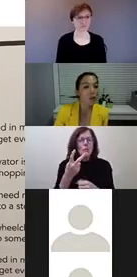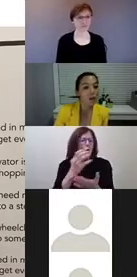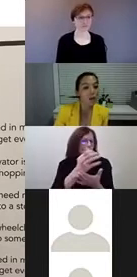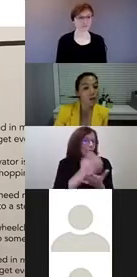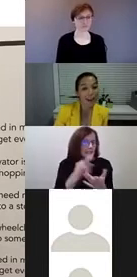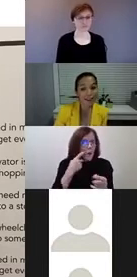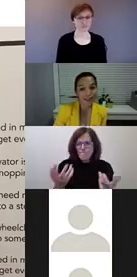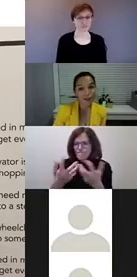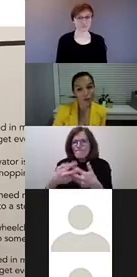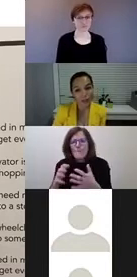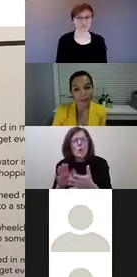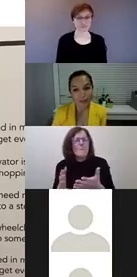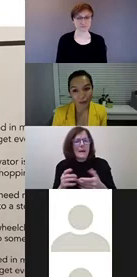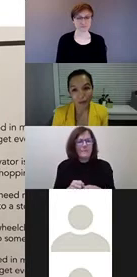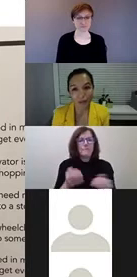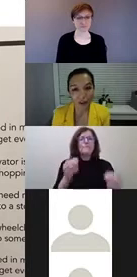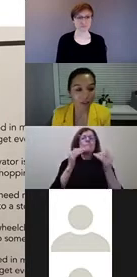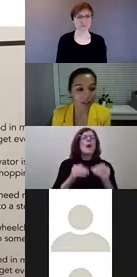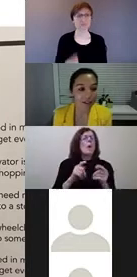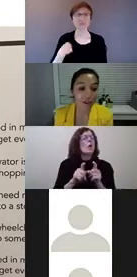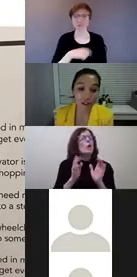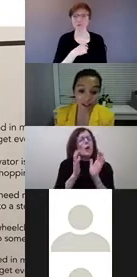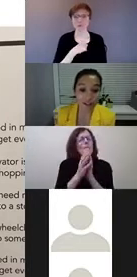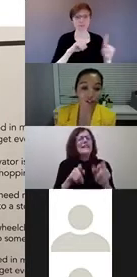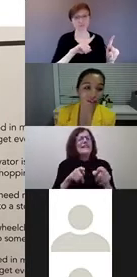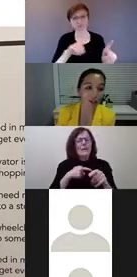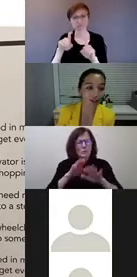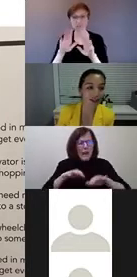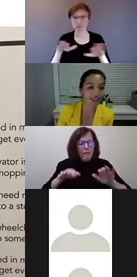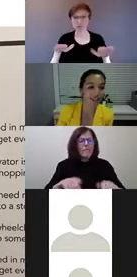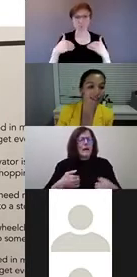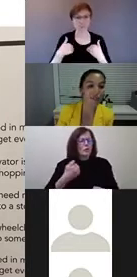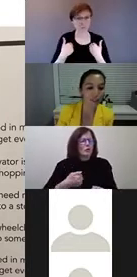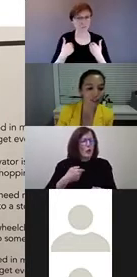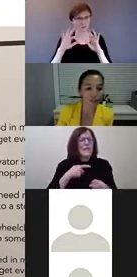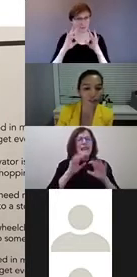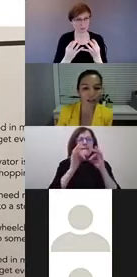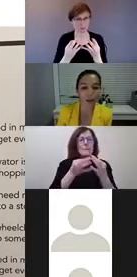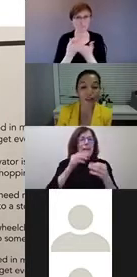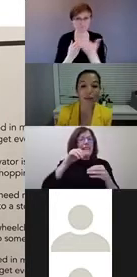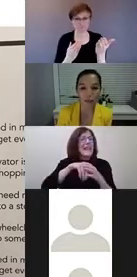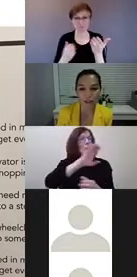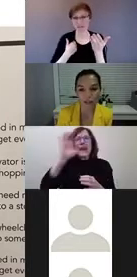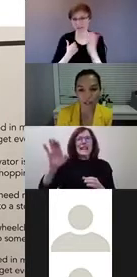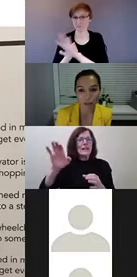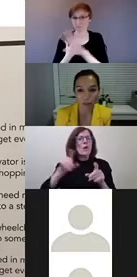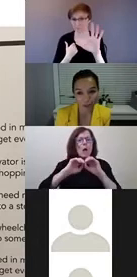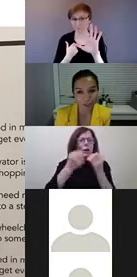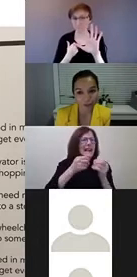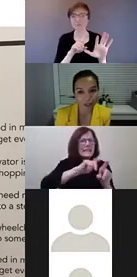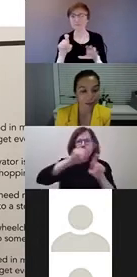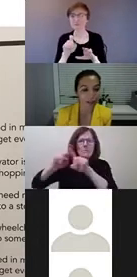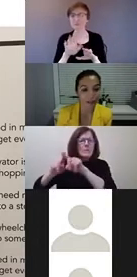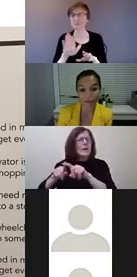We also asked children, youth and families and organizations across Canada some of the issues and how they perceive that being